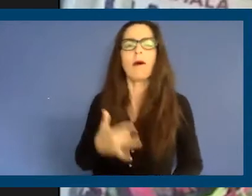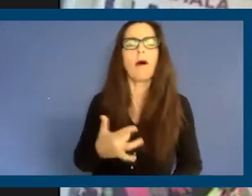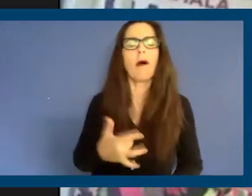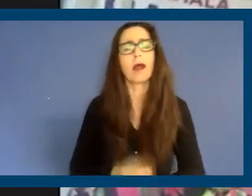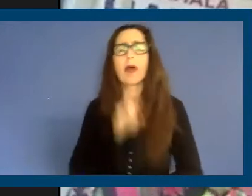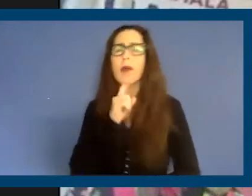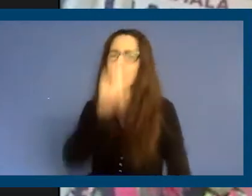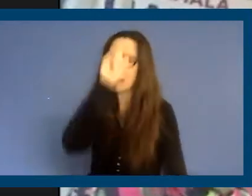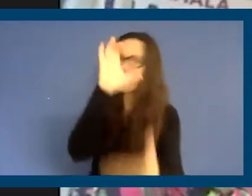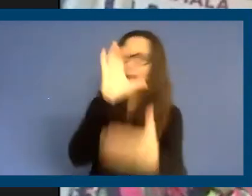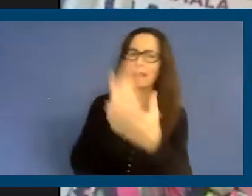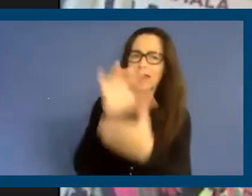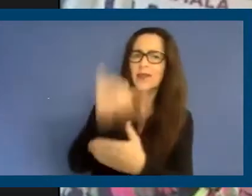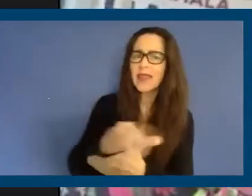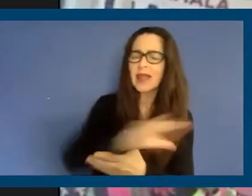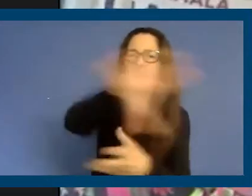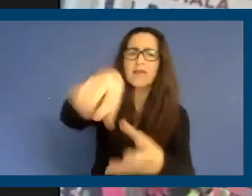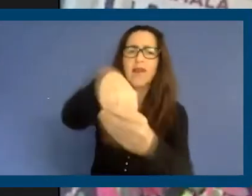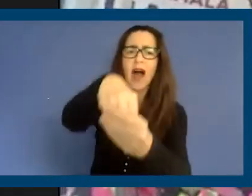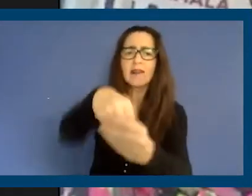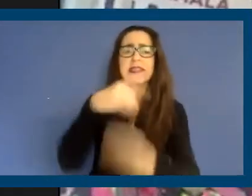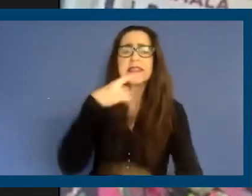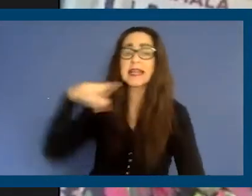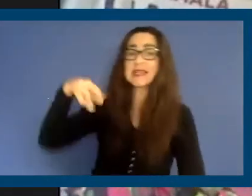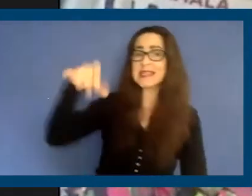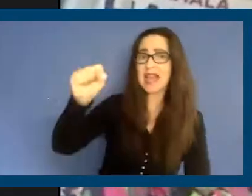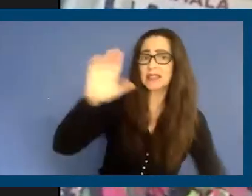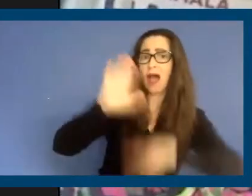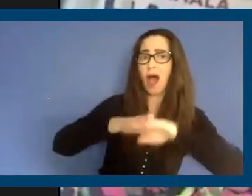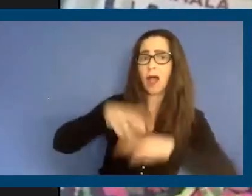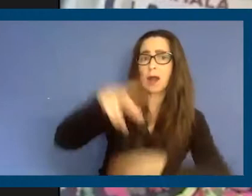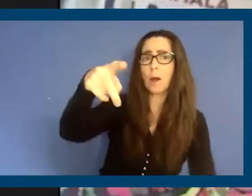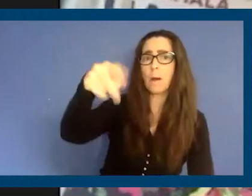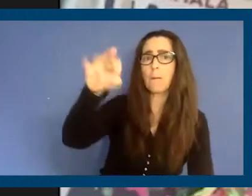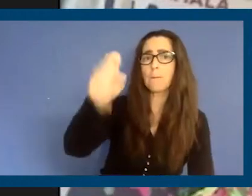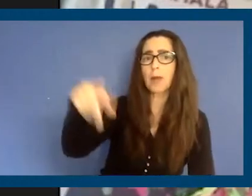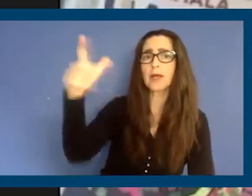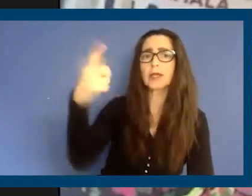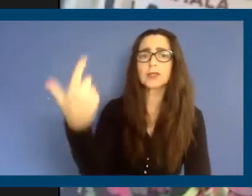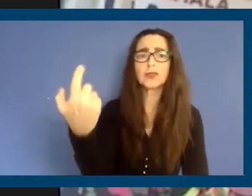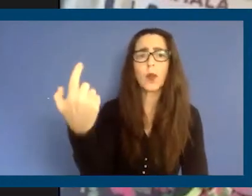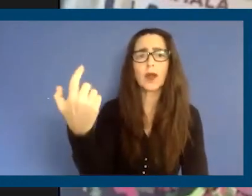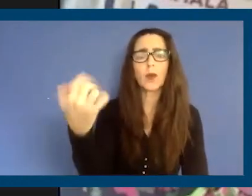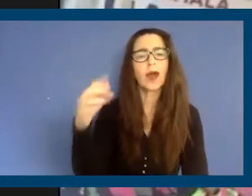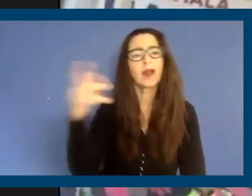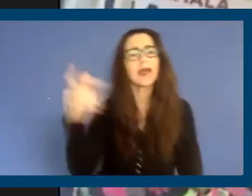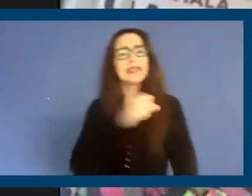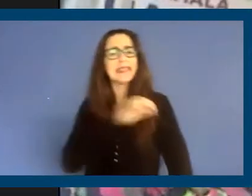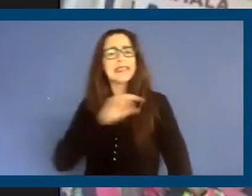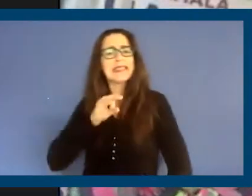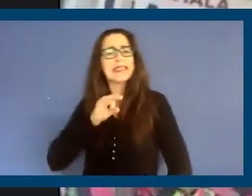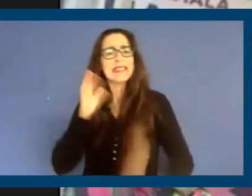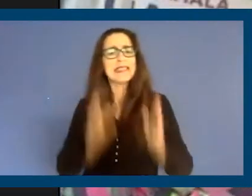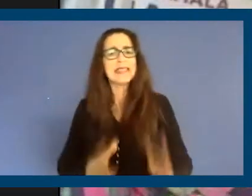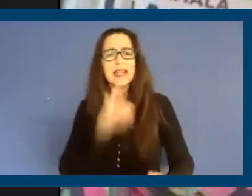believe in. And that's why I'm a part of saying yes on Proposition 21. As the Senator just said, extraordinary times cause